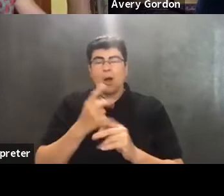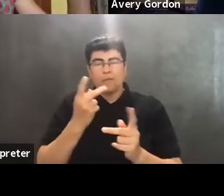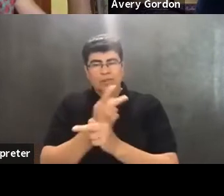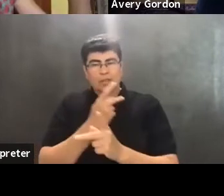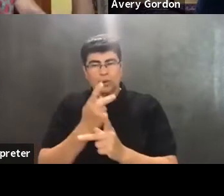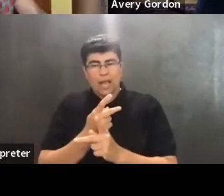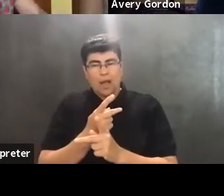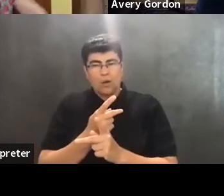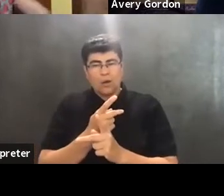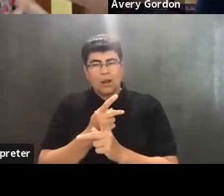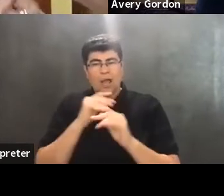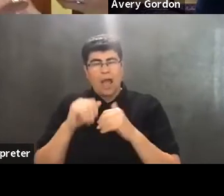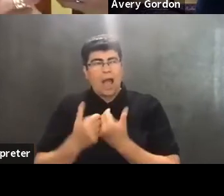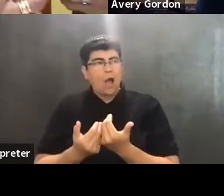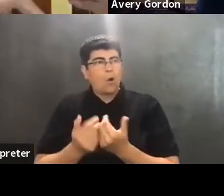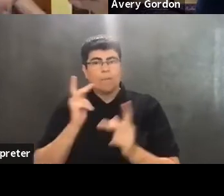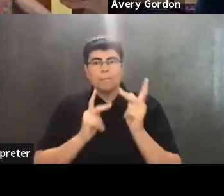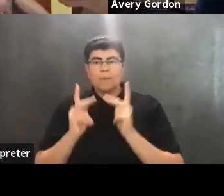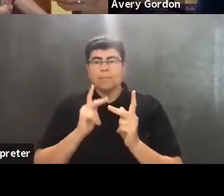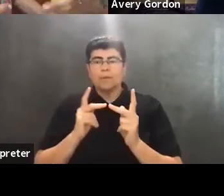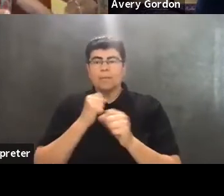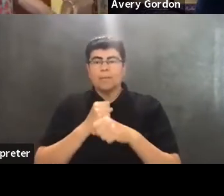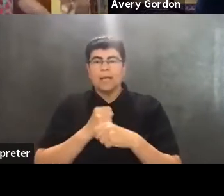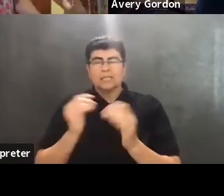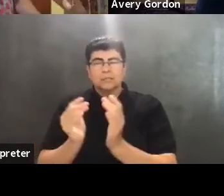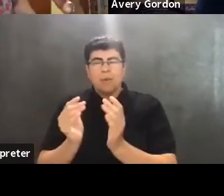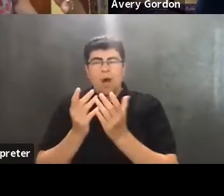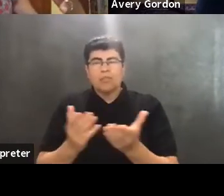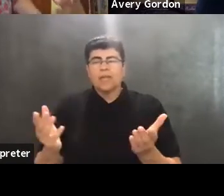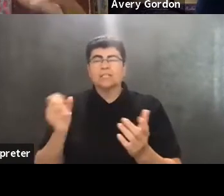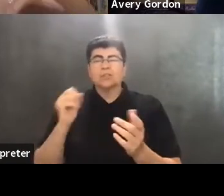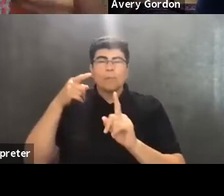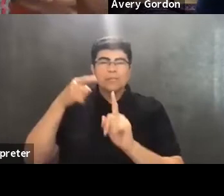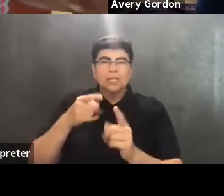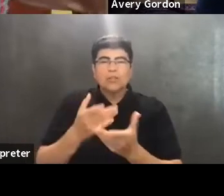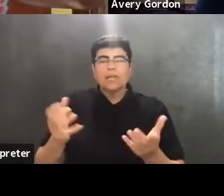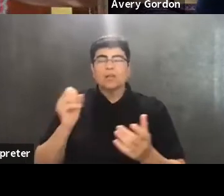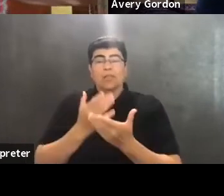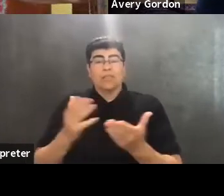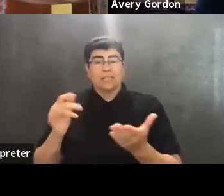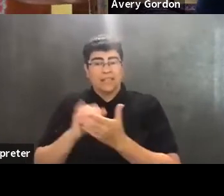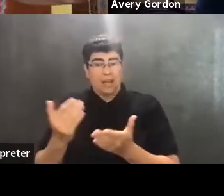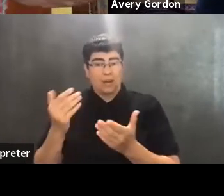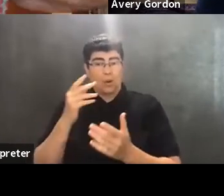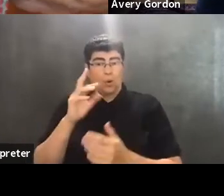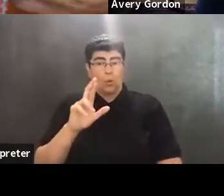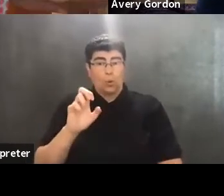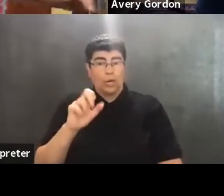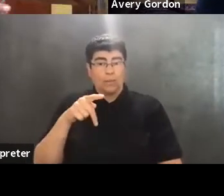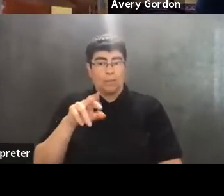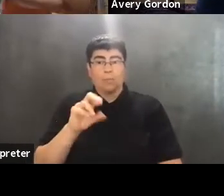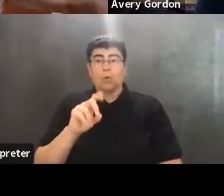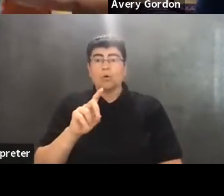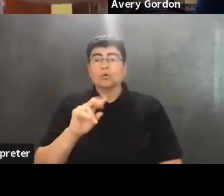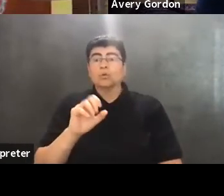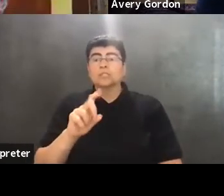out how people make small things or particular things or even things that reproduce a bit over space,